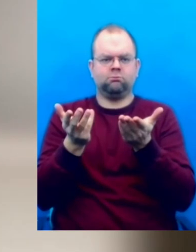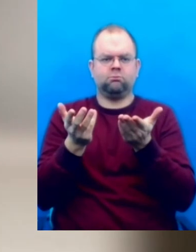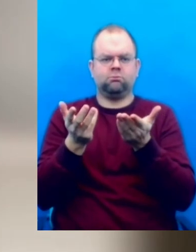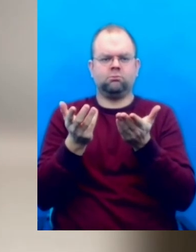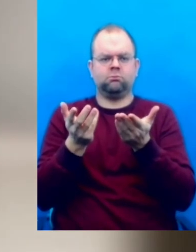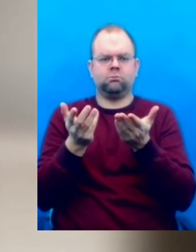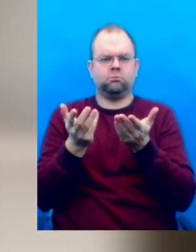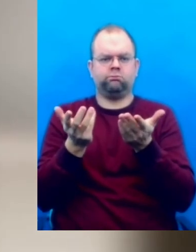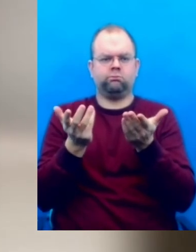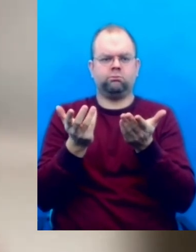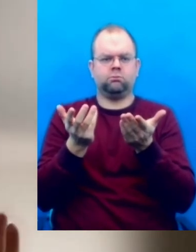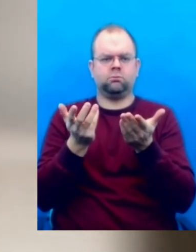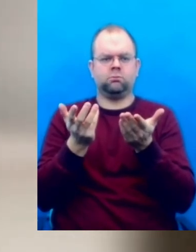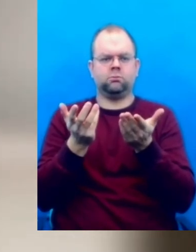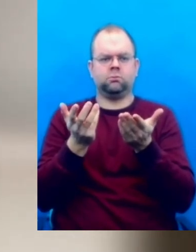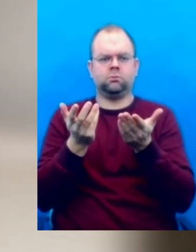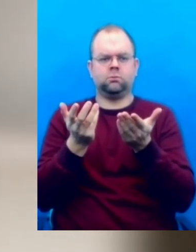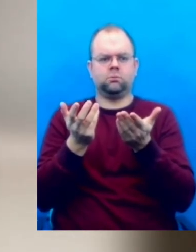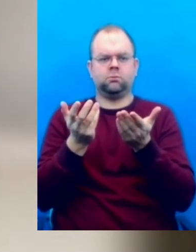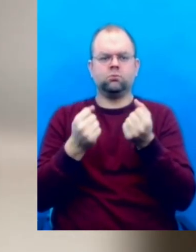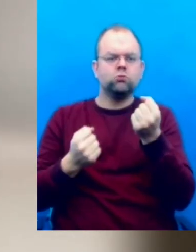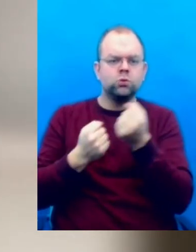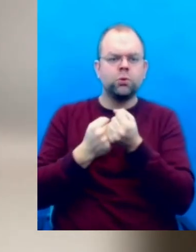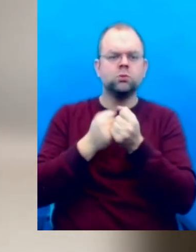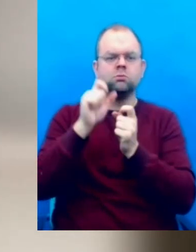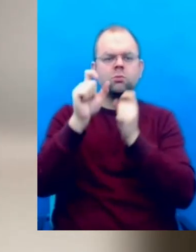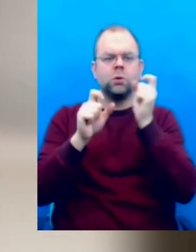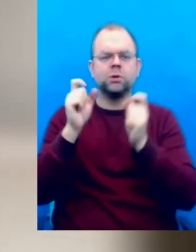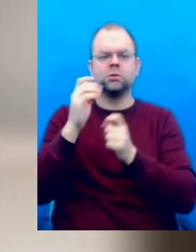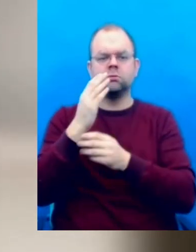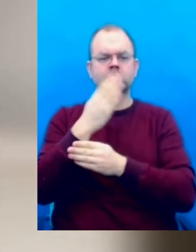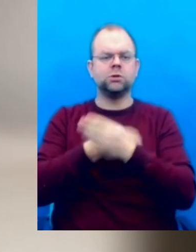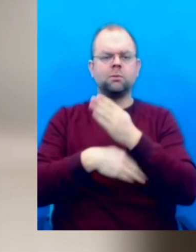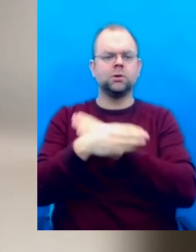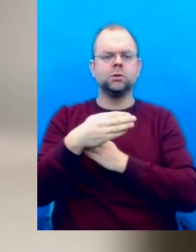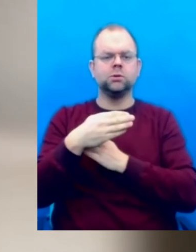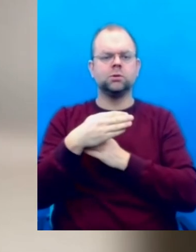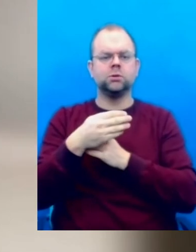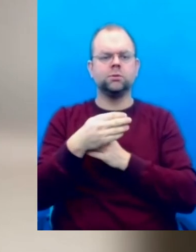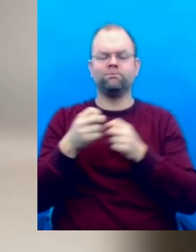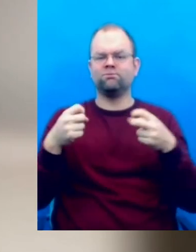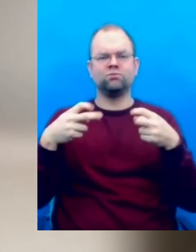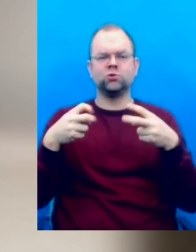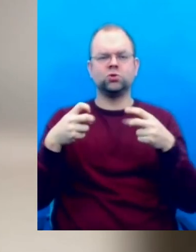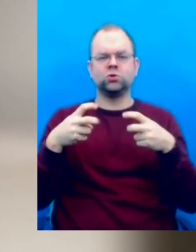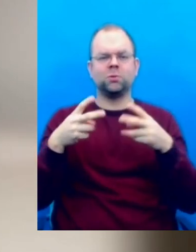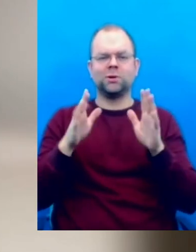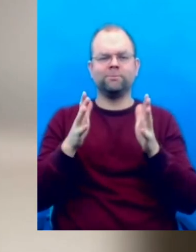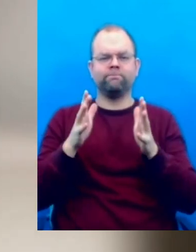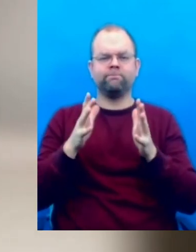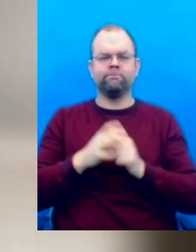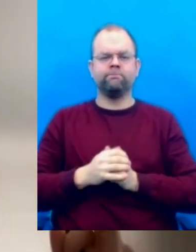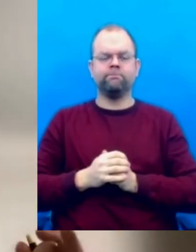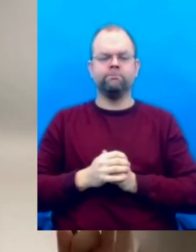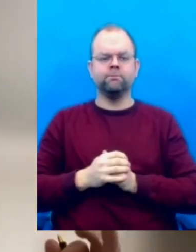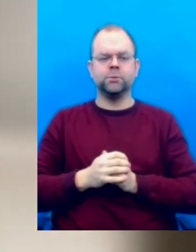want, we always ask, hey, what is our focus area? And, we actually want to be as